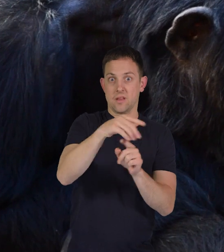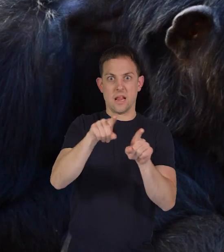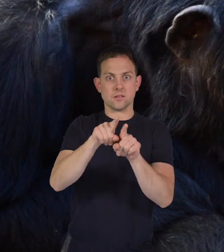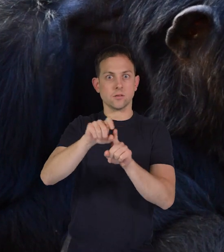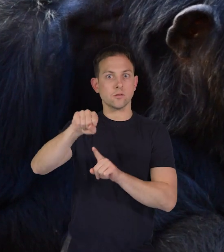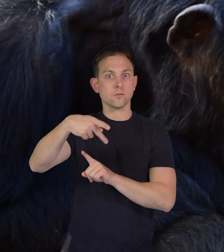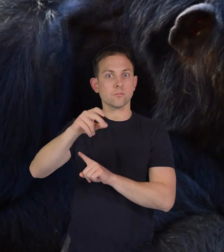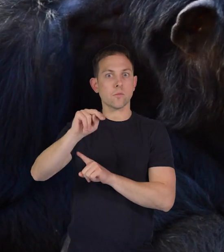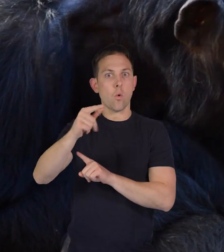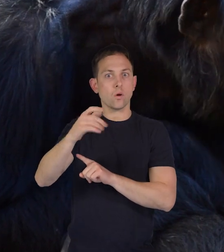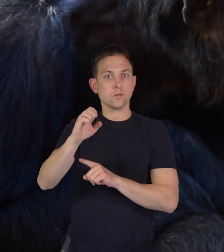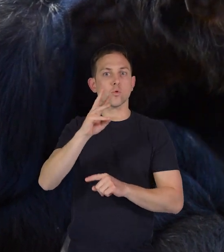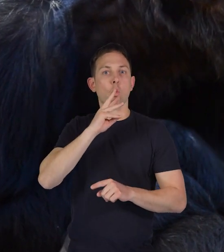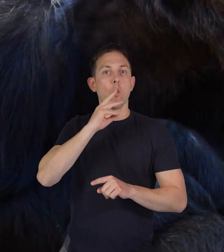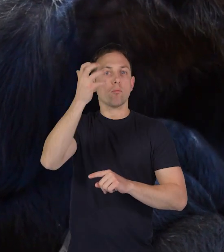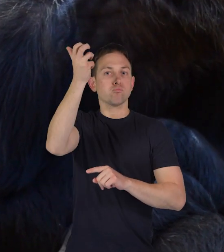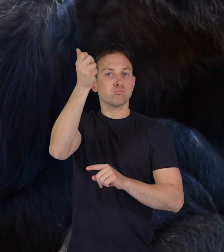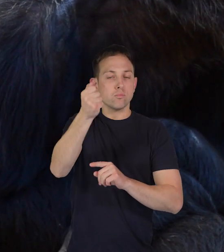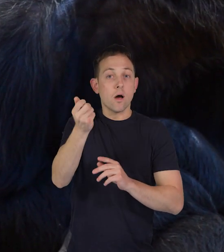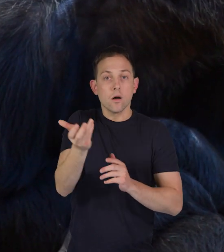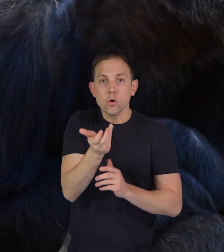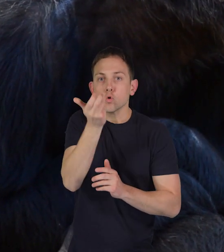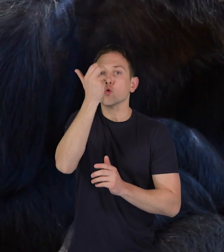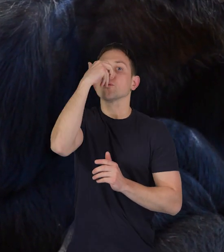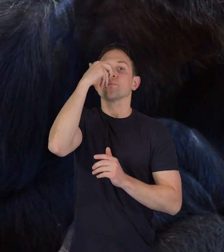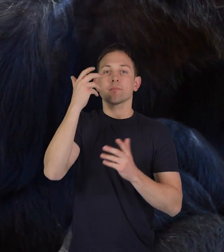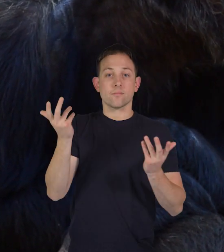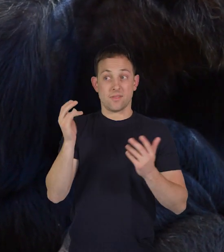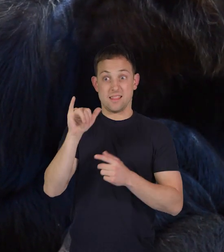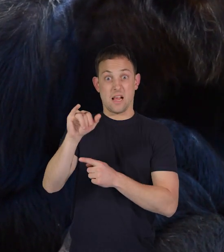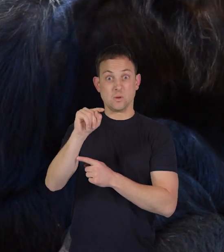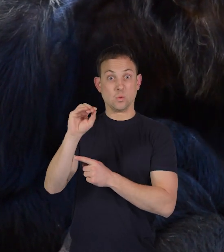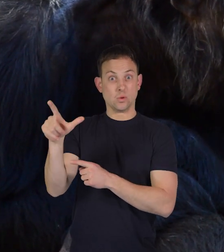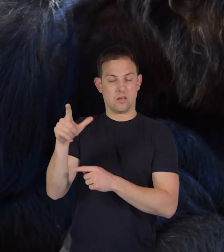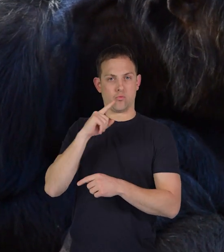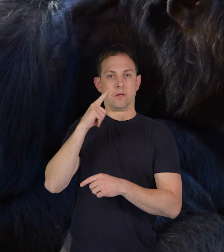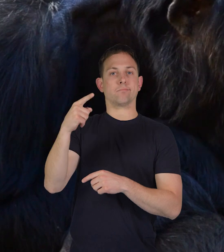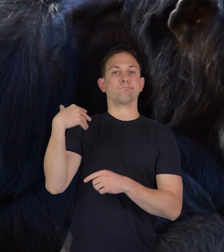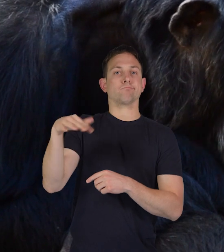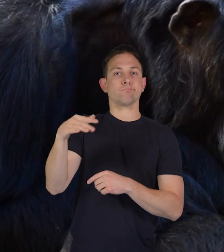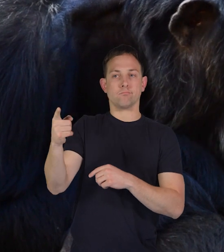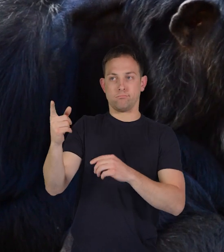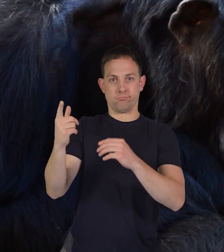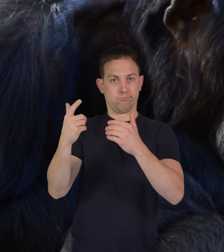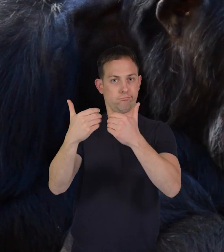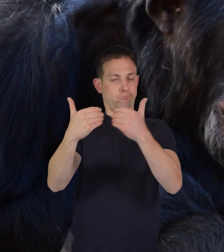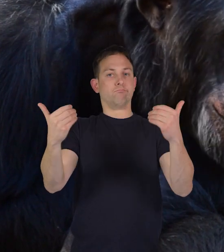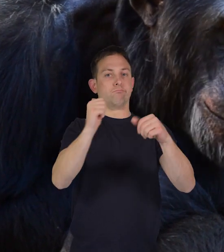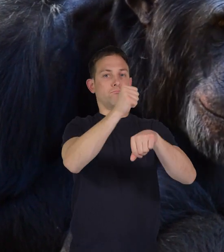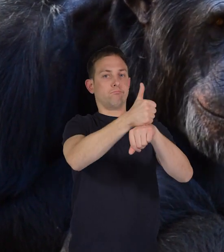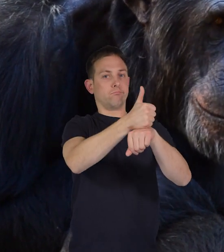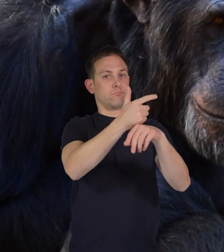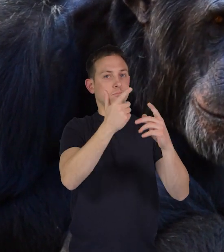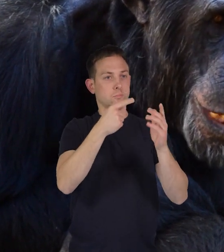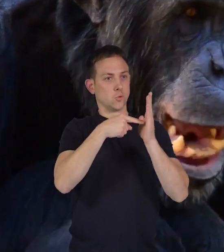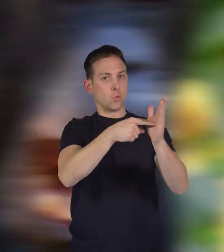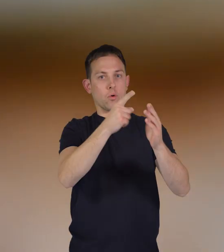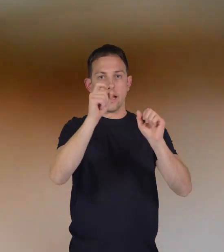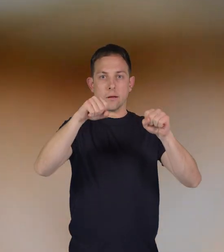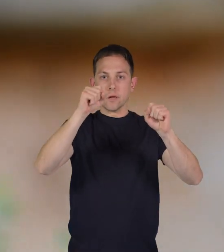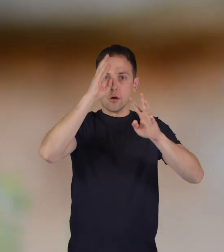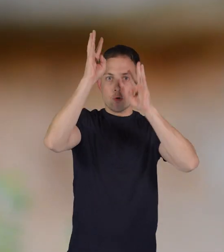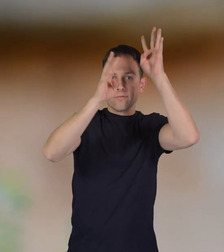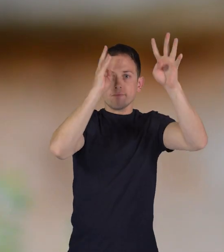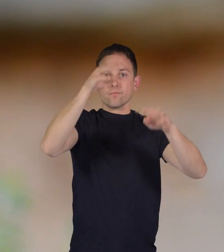soak up water and drink from them this kind of tool use sets them apart from many other animals and shows their ability to innovate